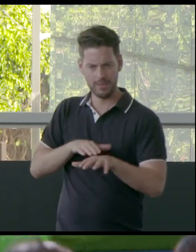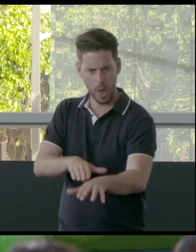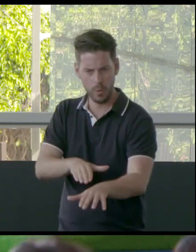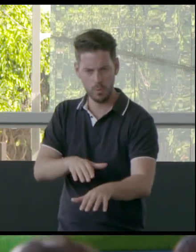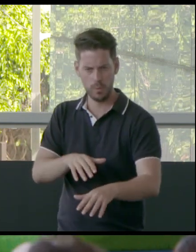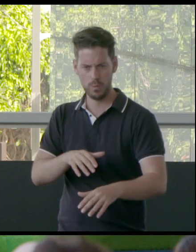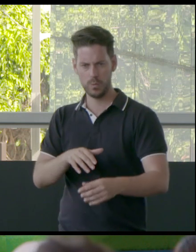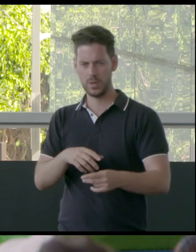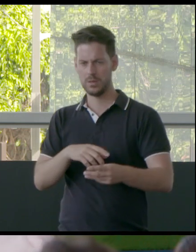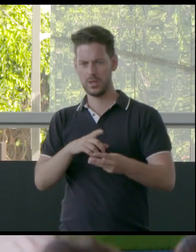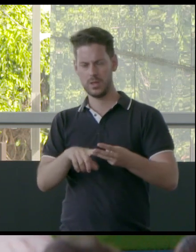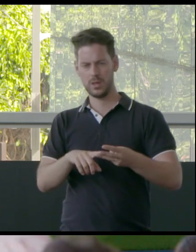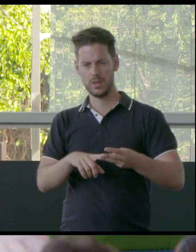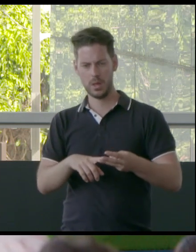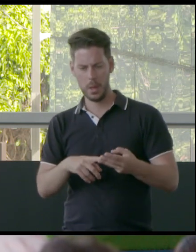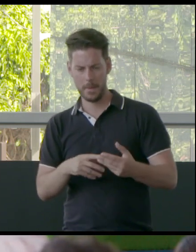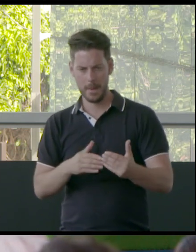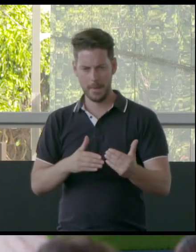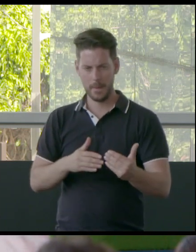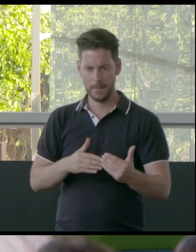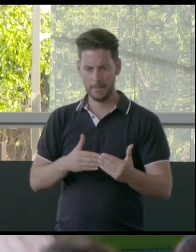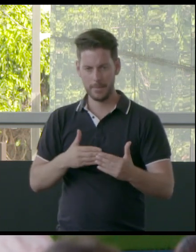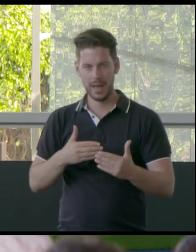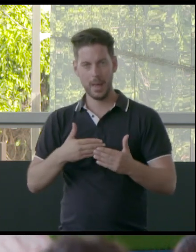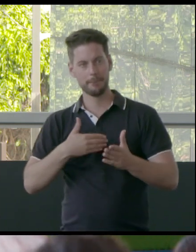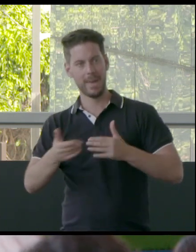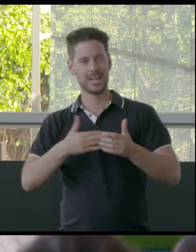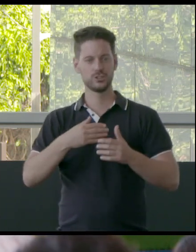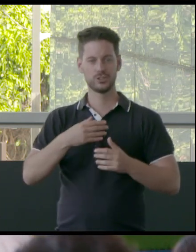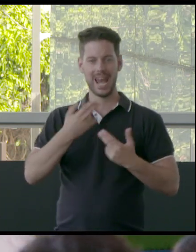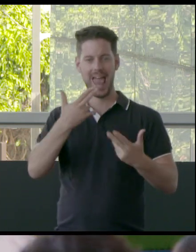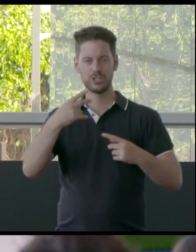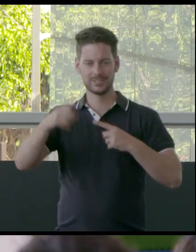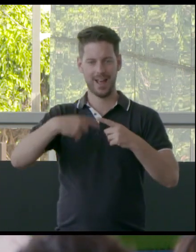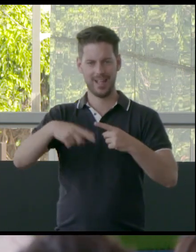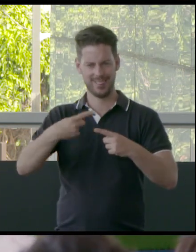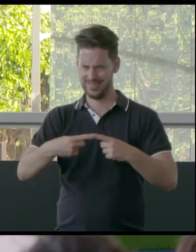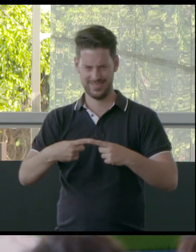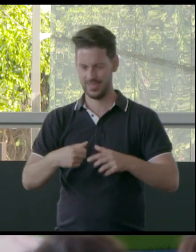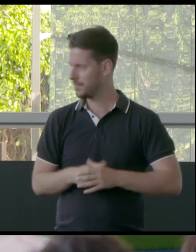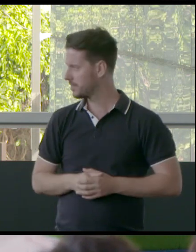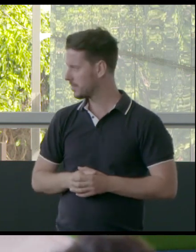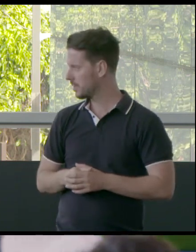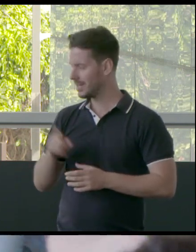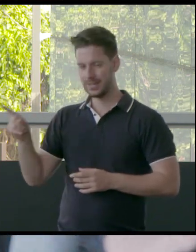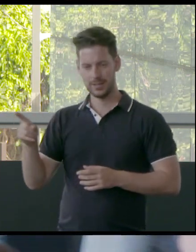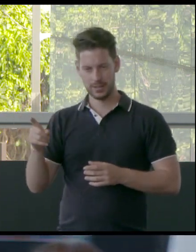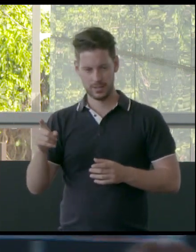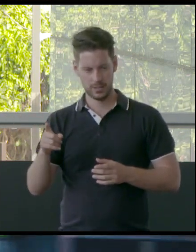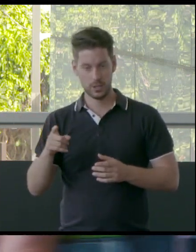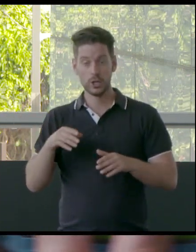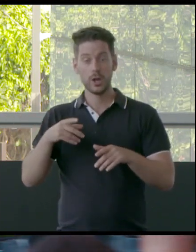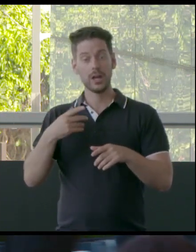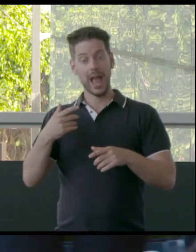you can kind of manage the cycles of nature. Can I just say, during colonisation, our